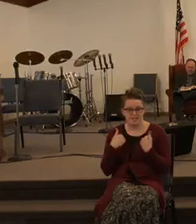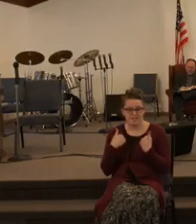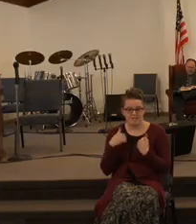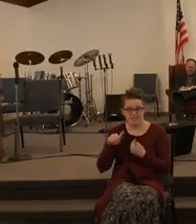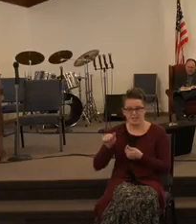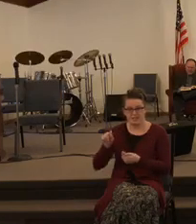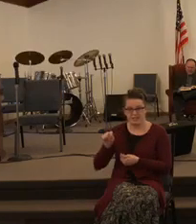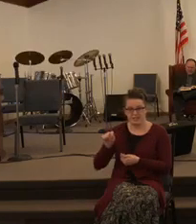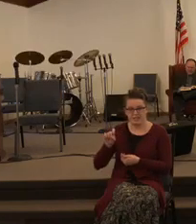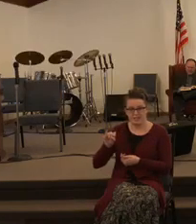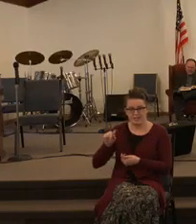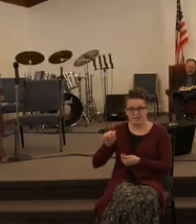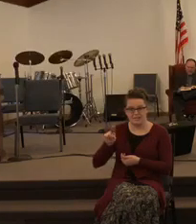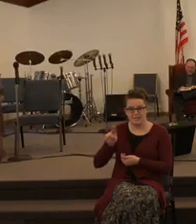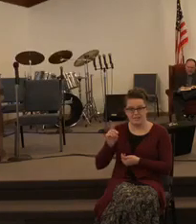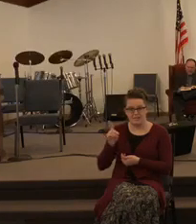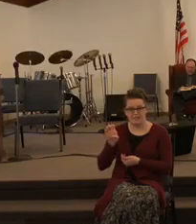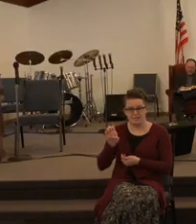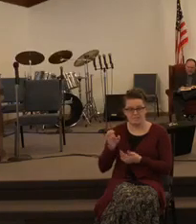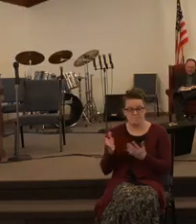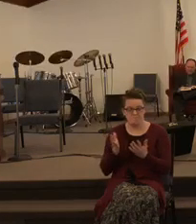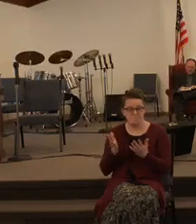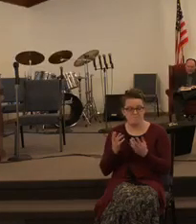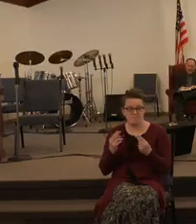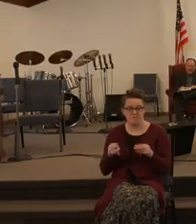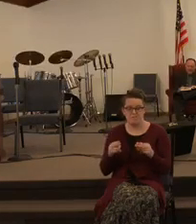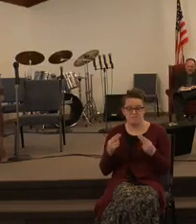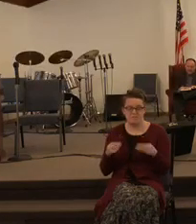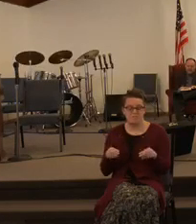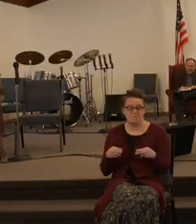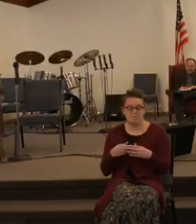well whatever happens happens.